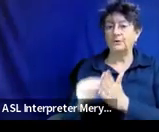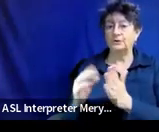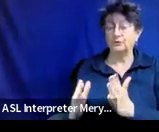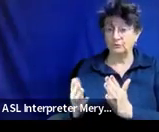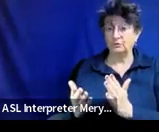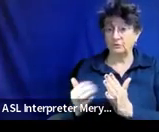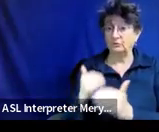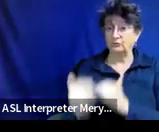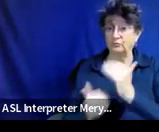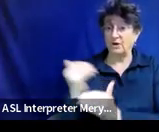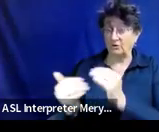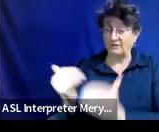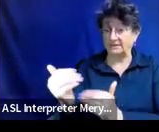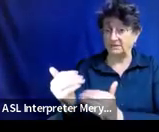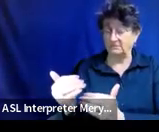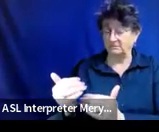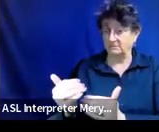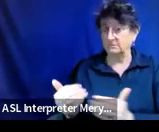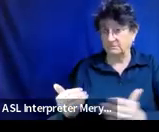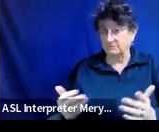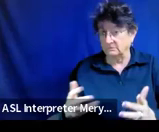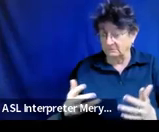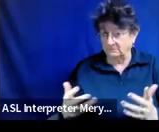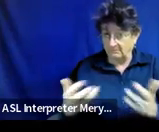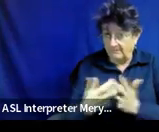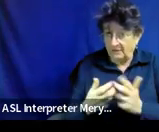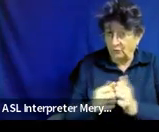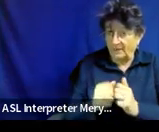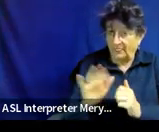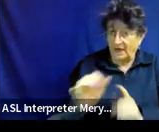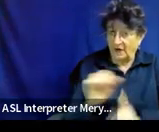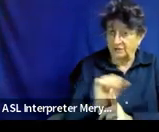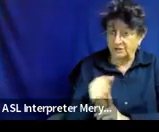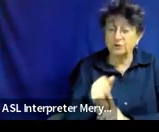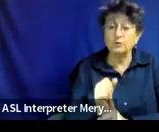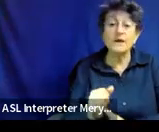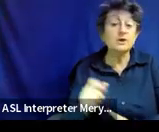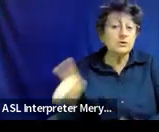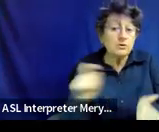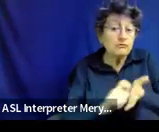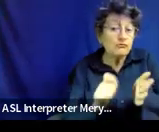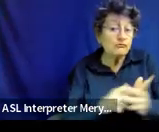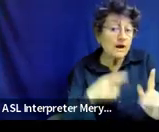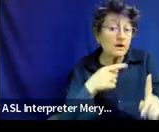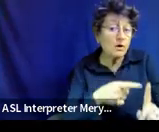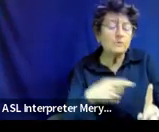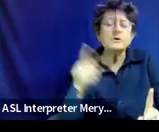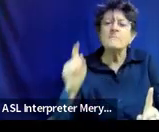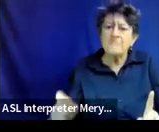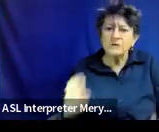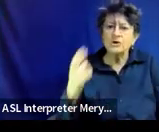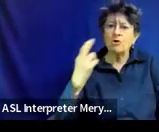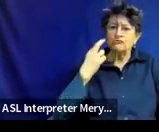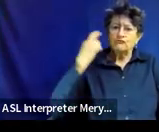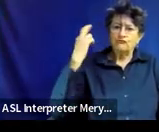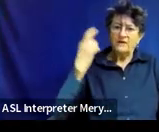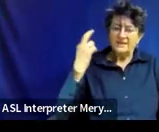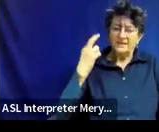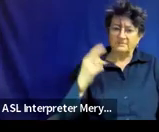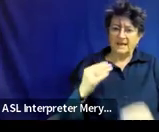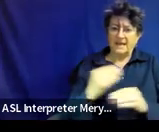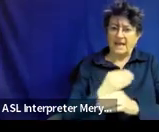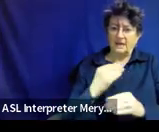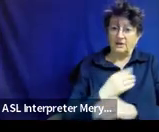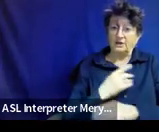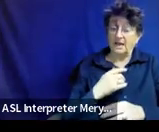when you're writing your goals, they need to be reasonably calculated to enable that child to make progress. So